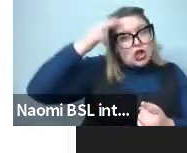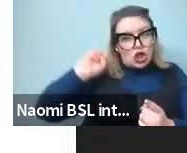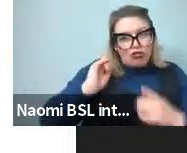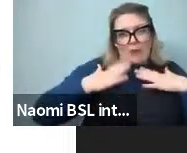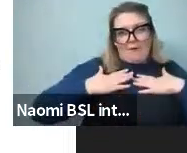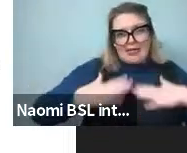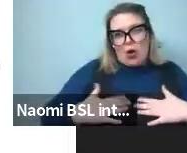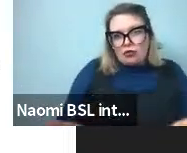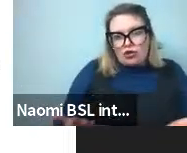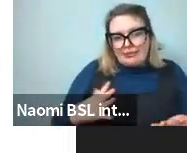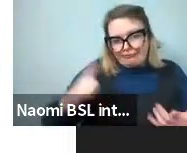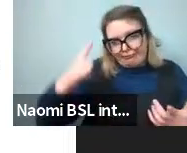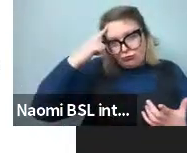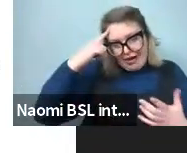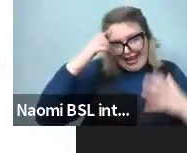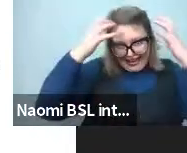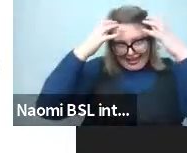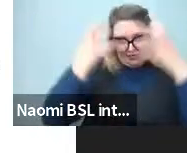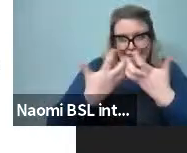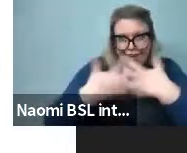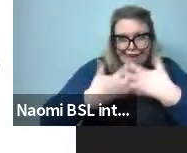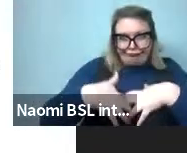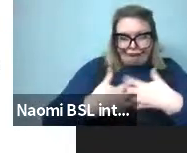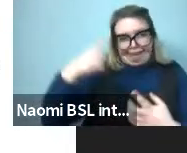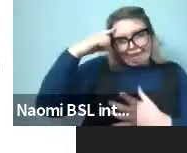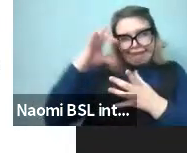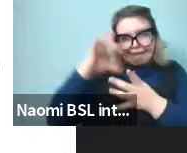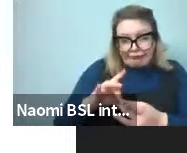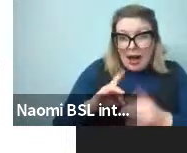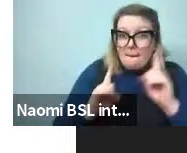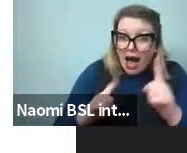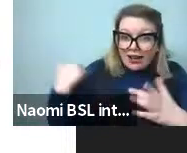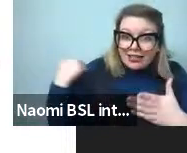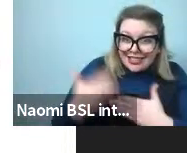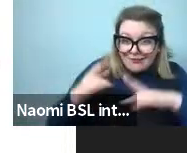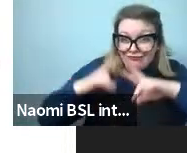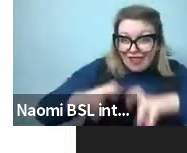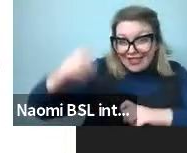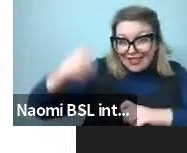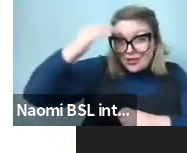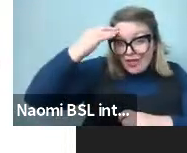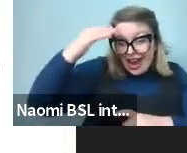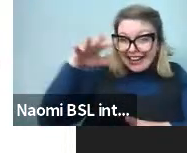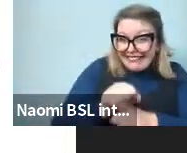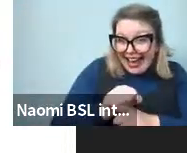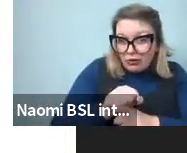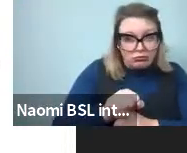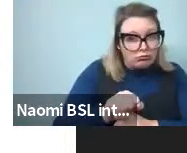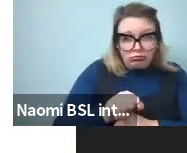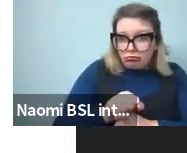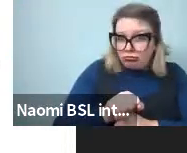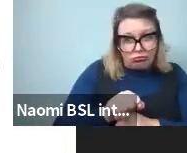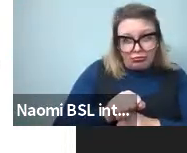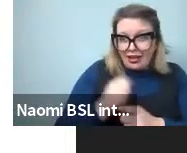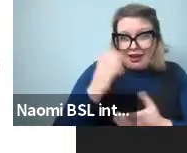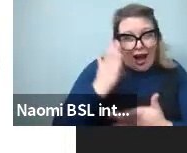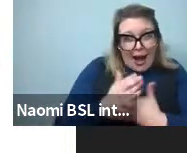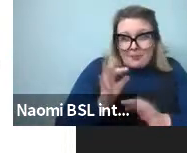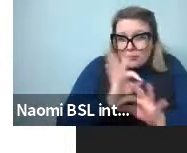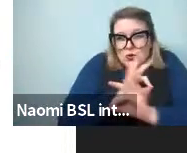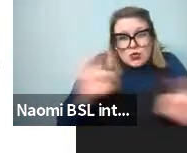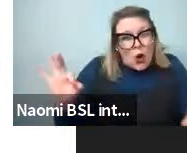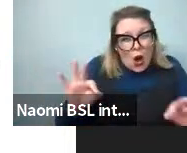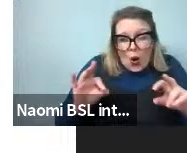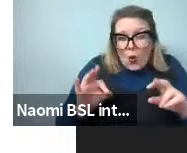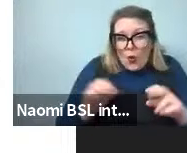Right, so it's the visual system here. But that has not happened. So there is actually no evidence from neurophysiology